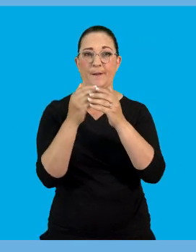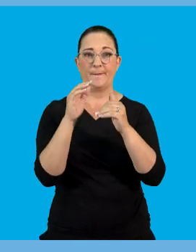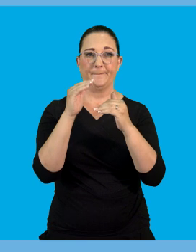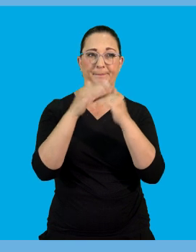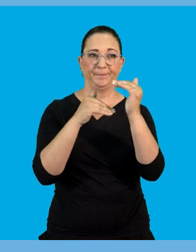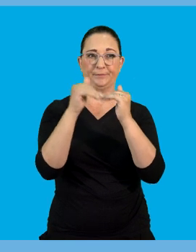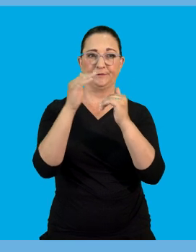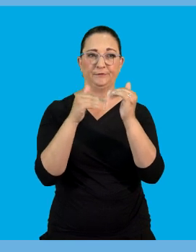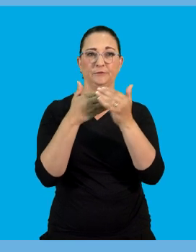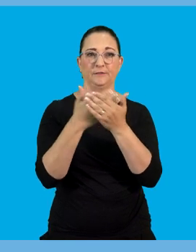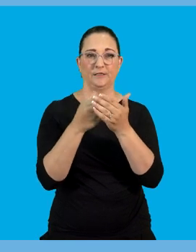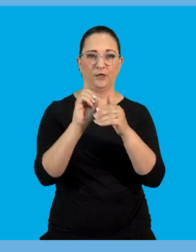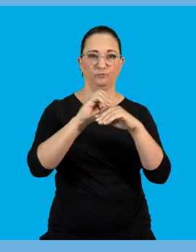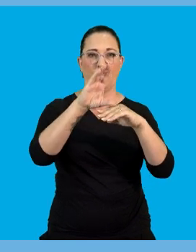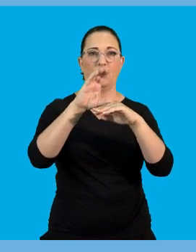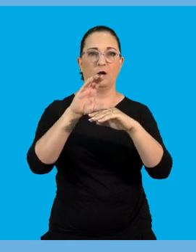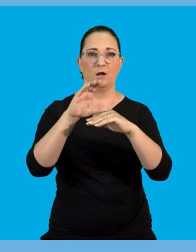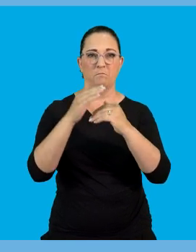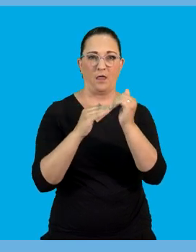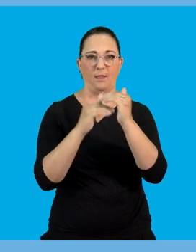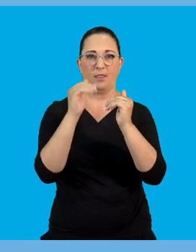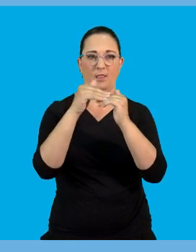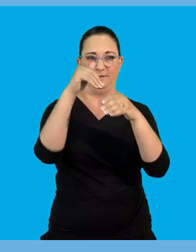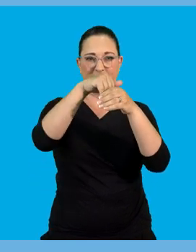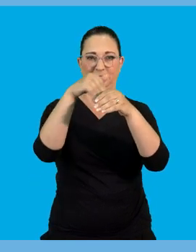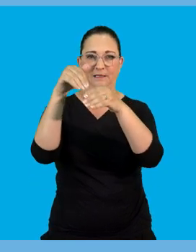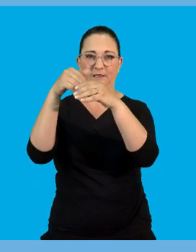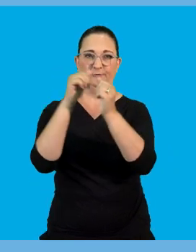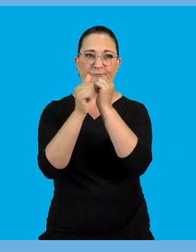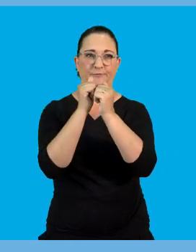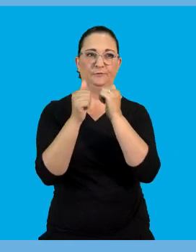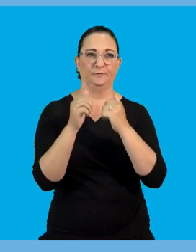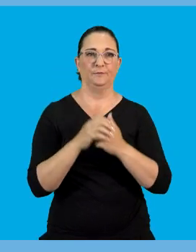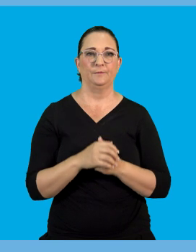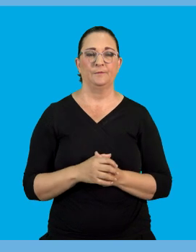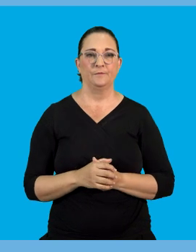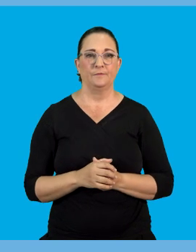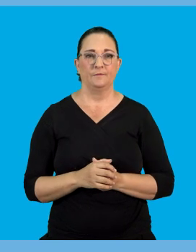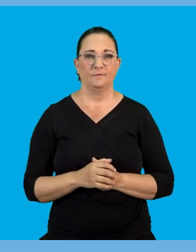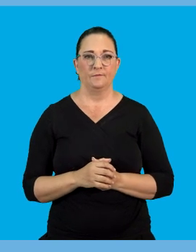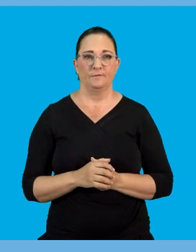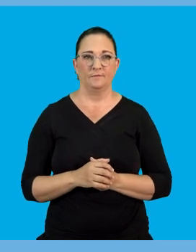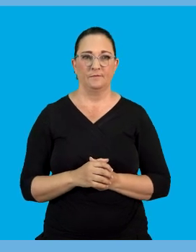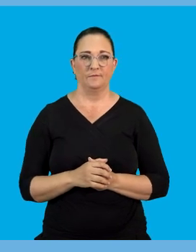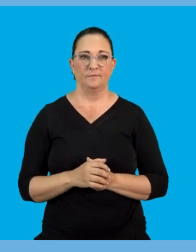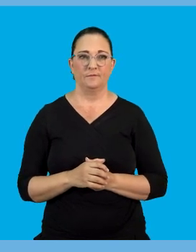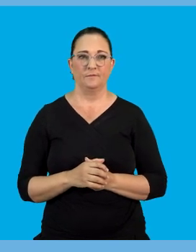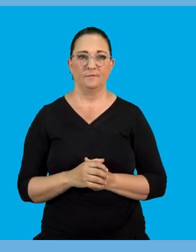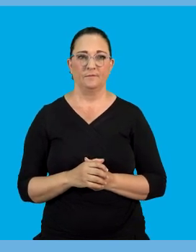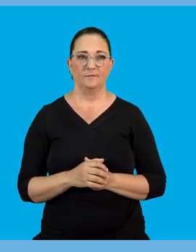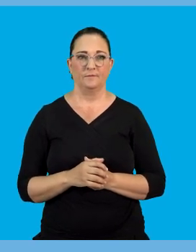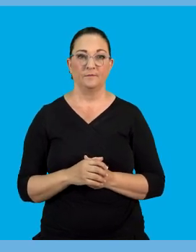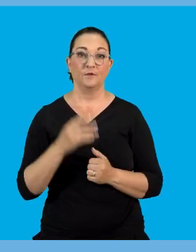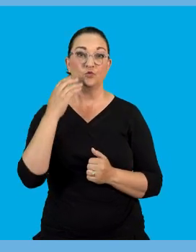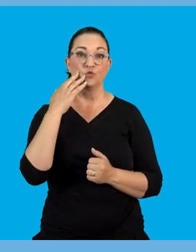a buildup of region of charge. Once the difference in charge becomes two regions. So that means now when it